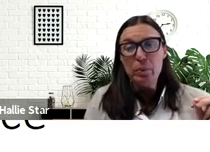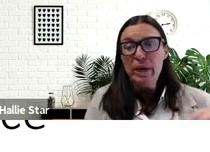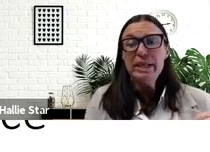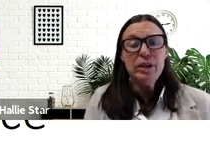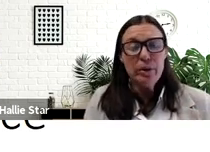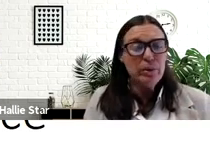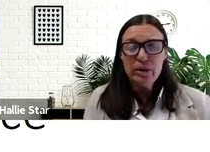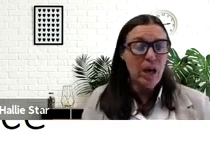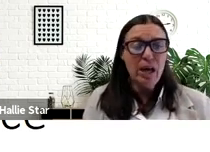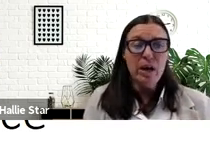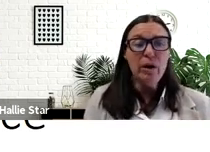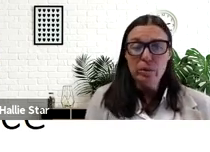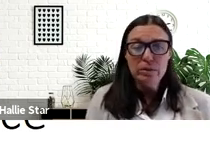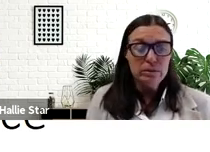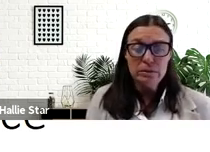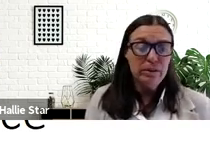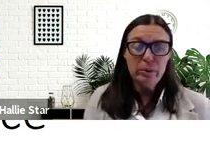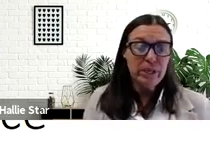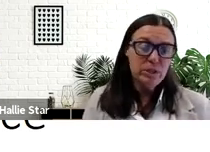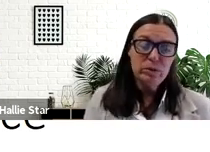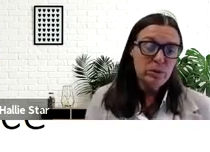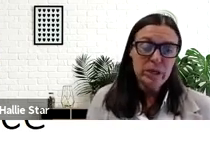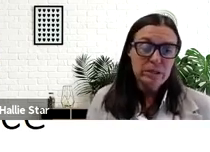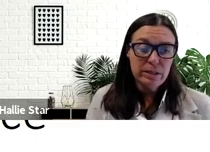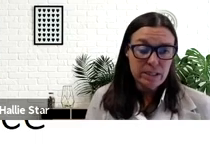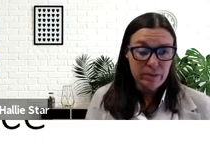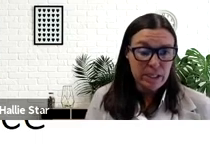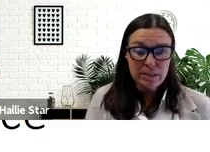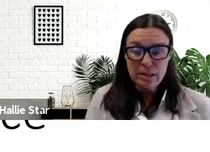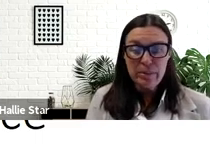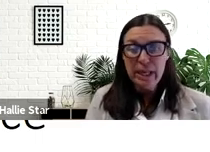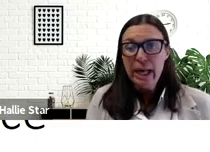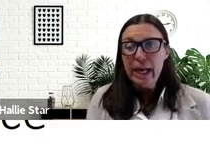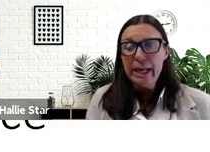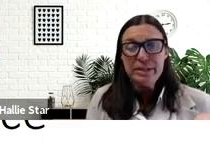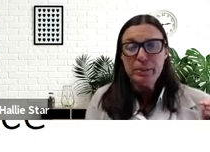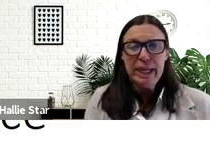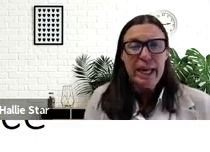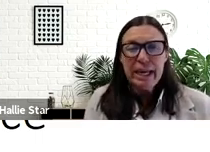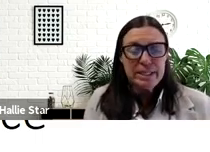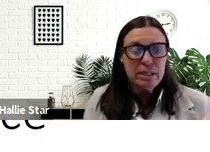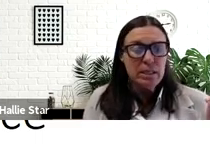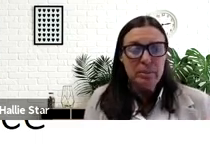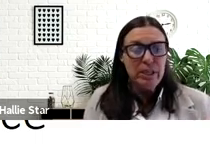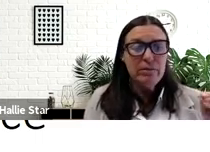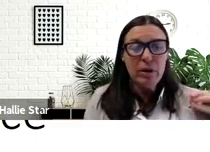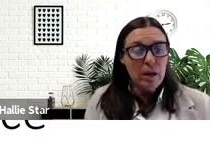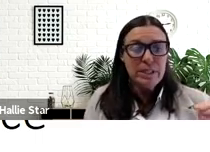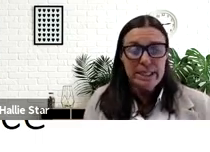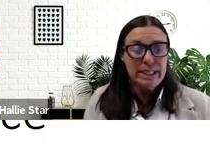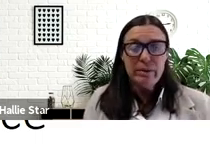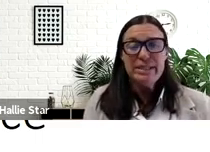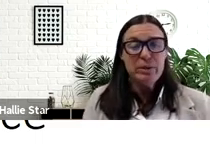We can no longer not know if we want to move towards anti-racism. And we can't be